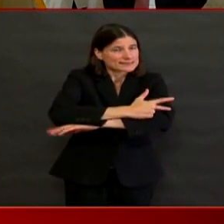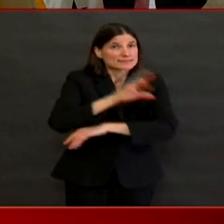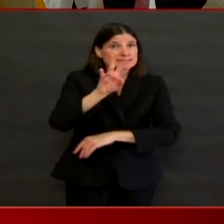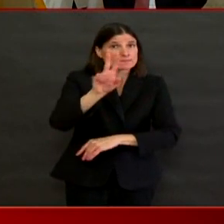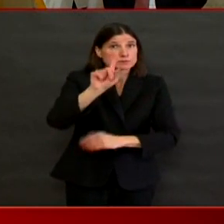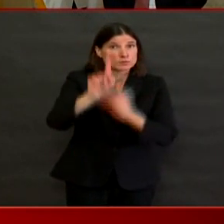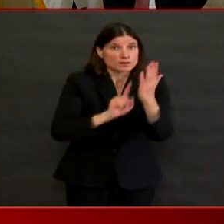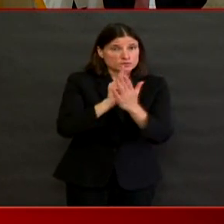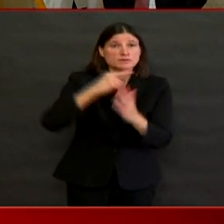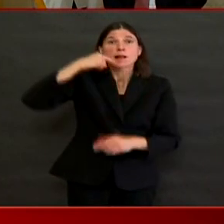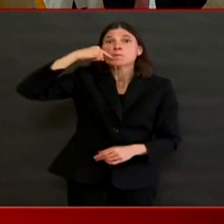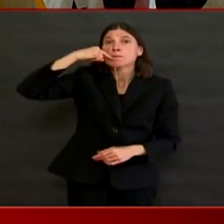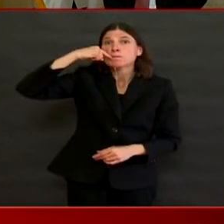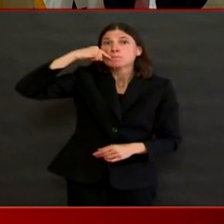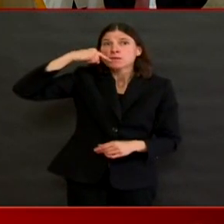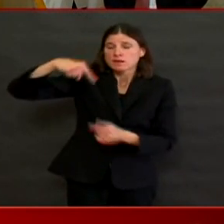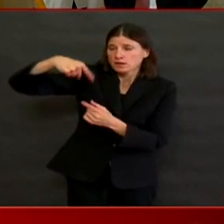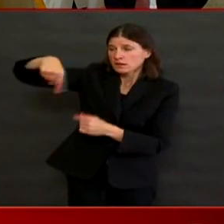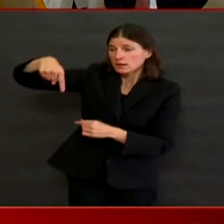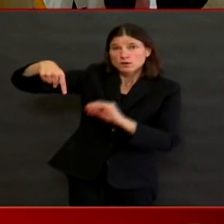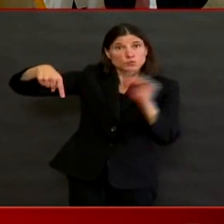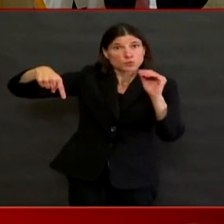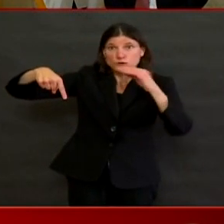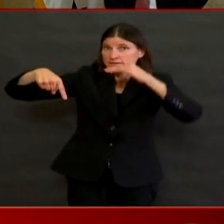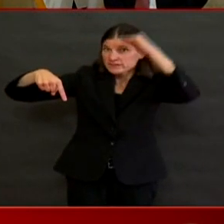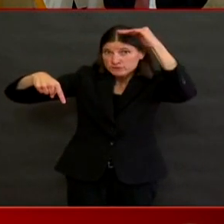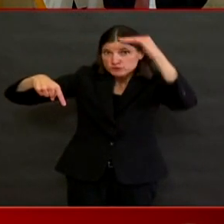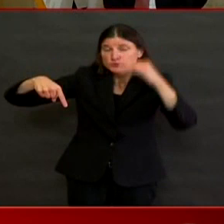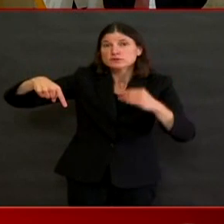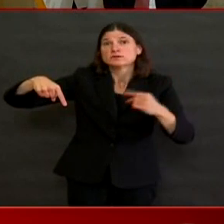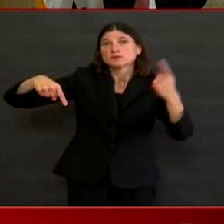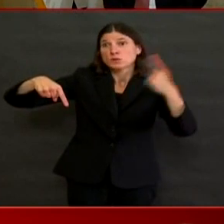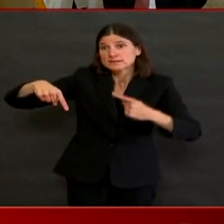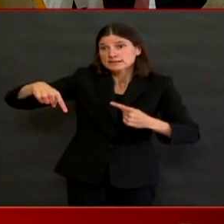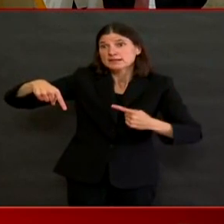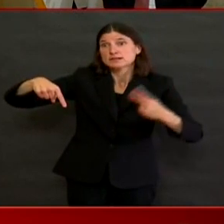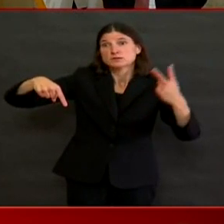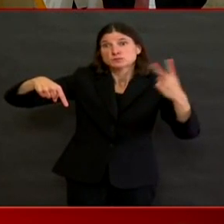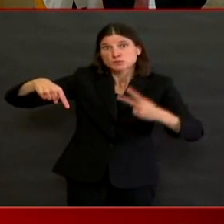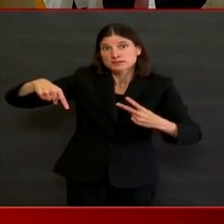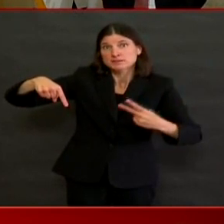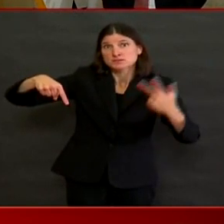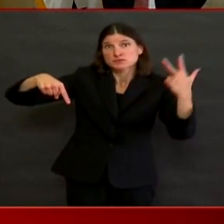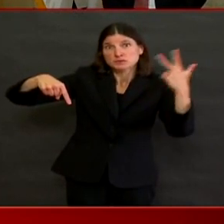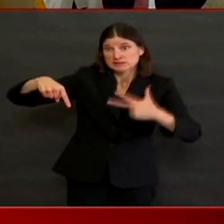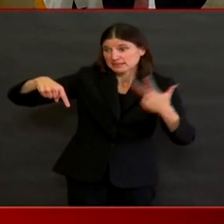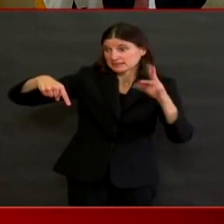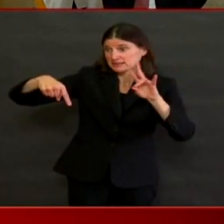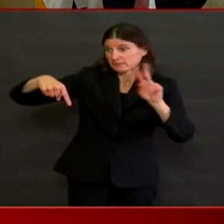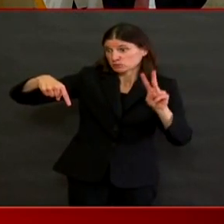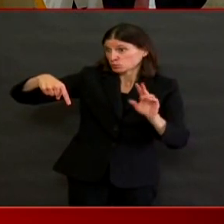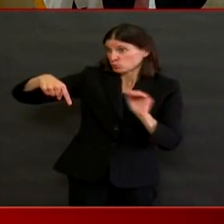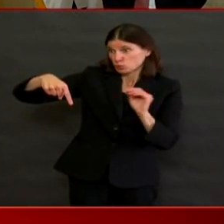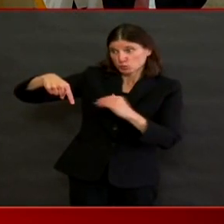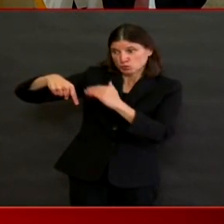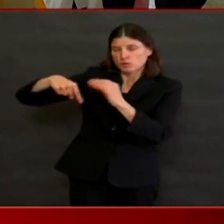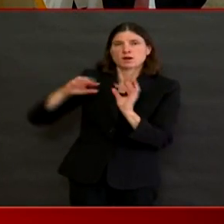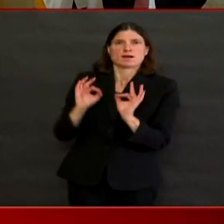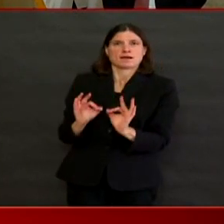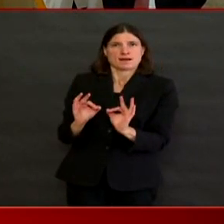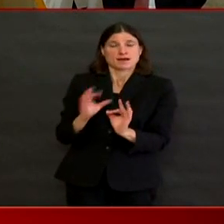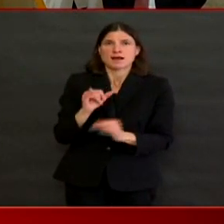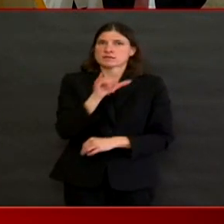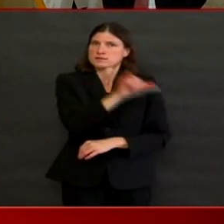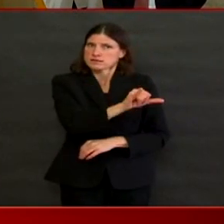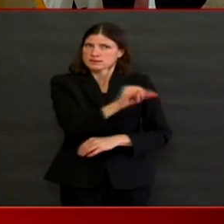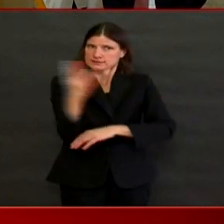symptoms need to have resolved completely before anyone can be considered, cleared